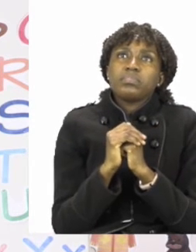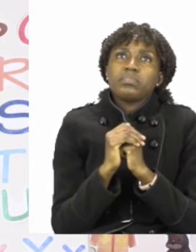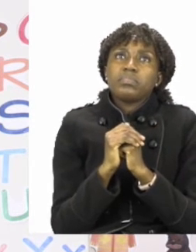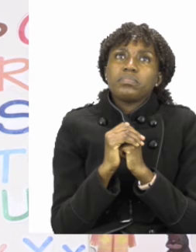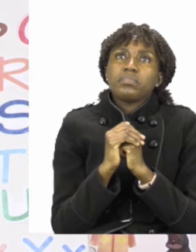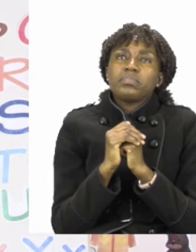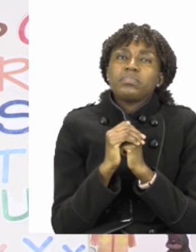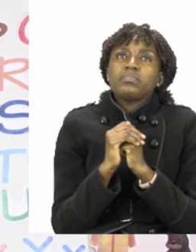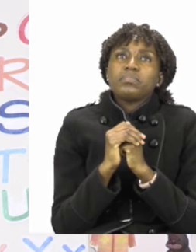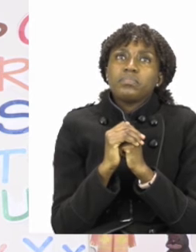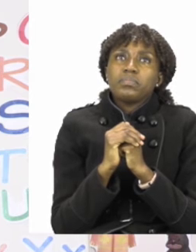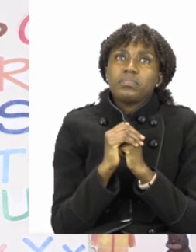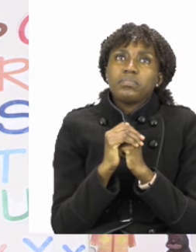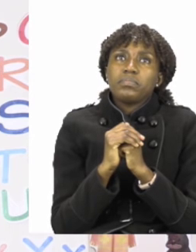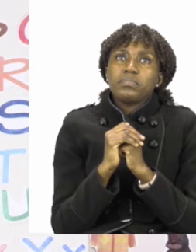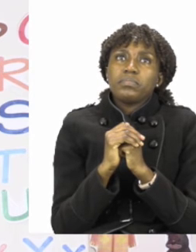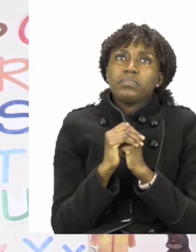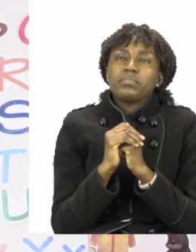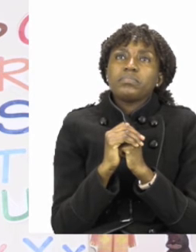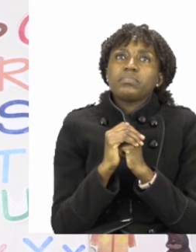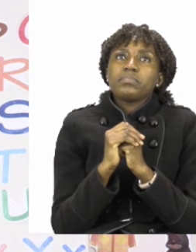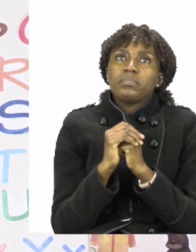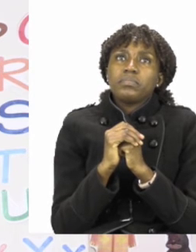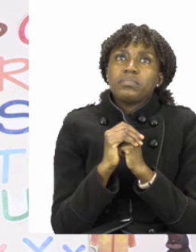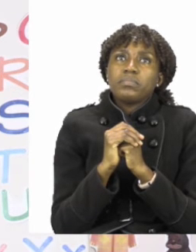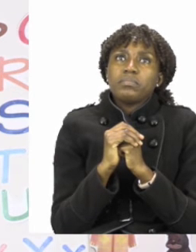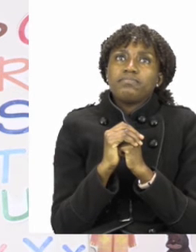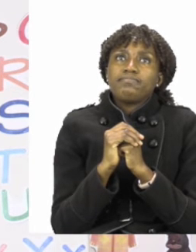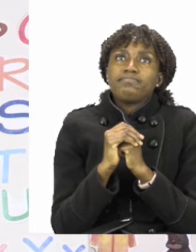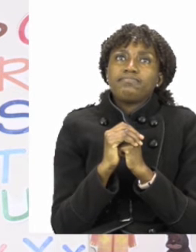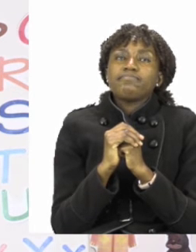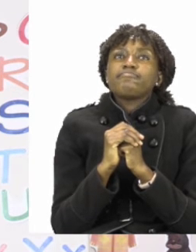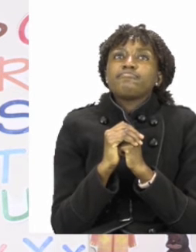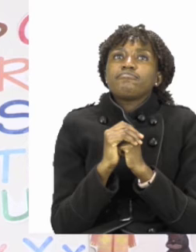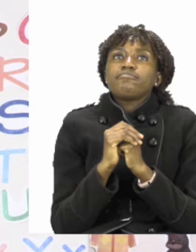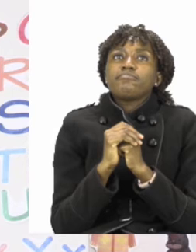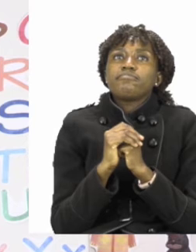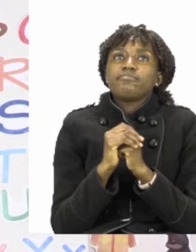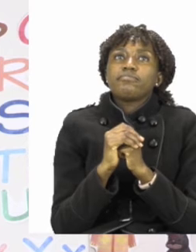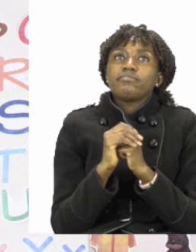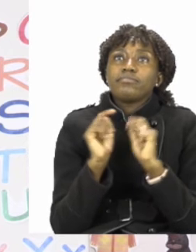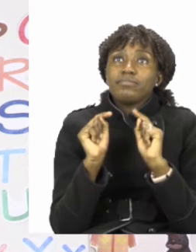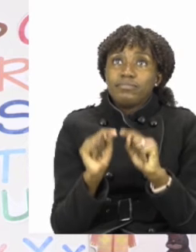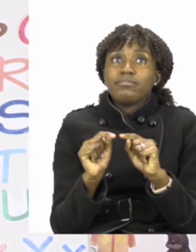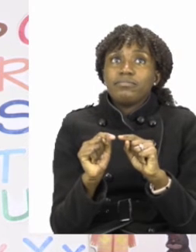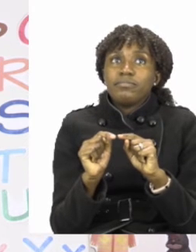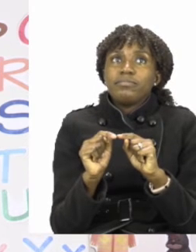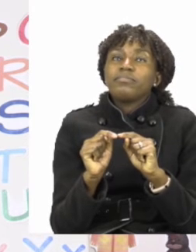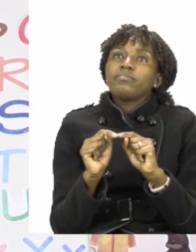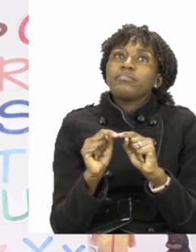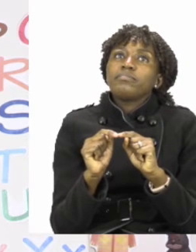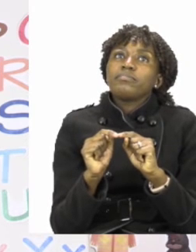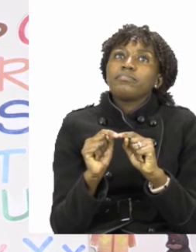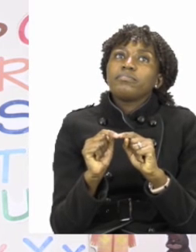so that we can show simple present tense. Now to end your lesson, boys and girls, you're going